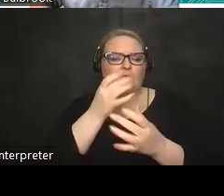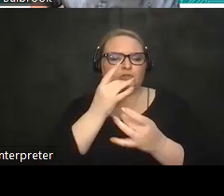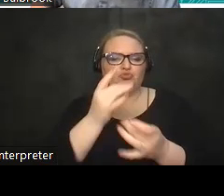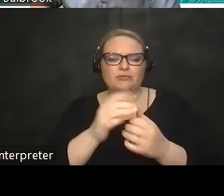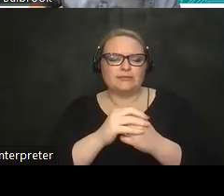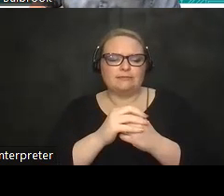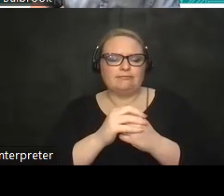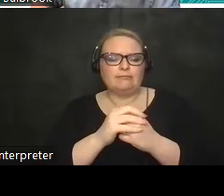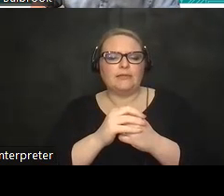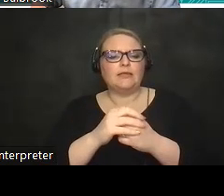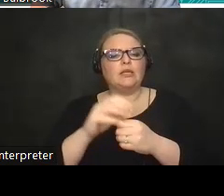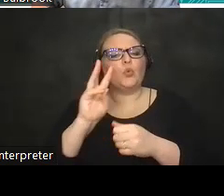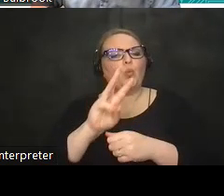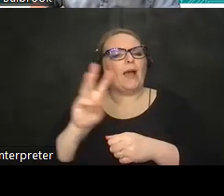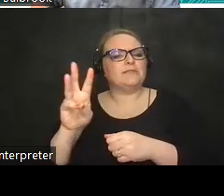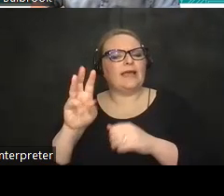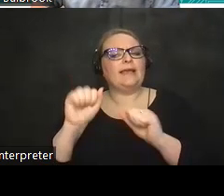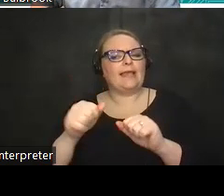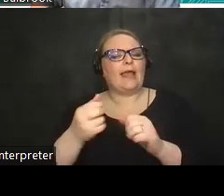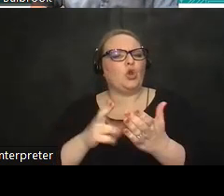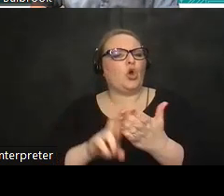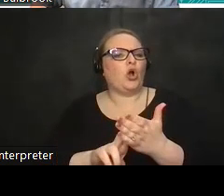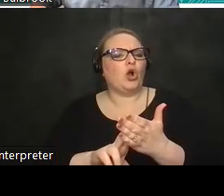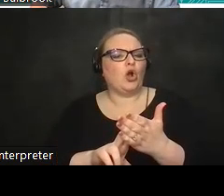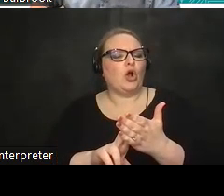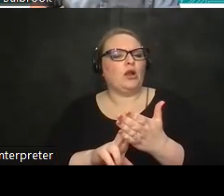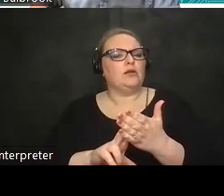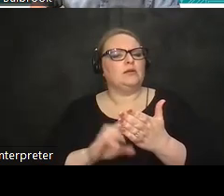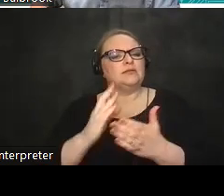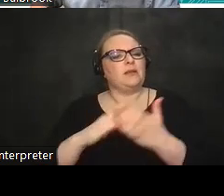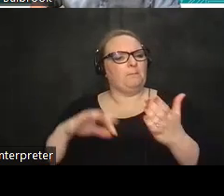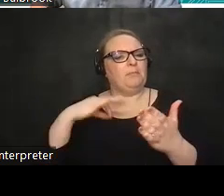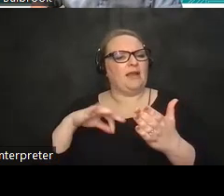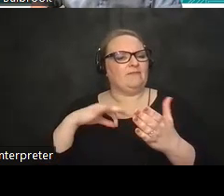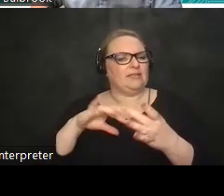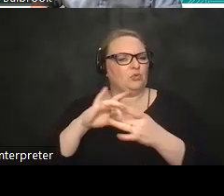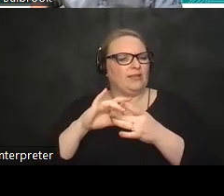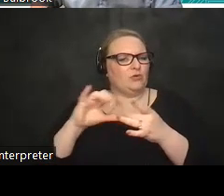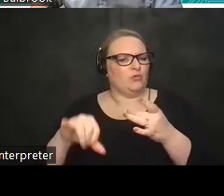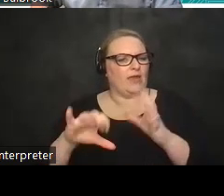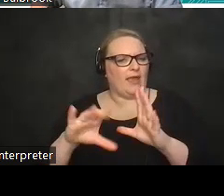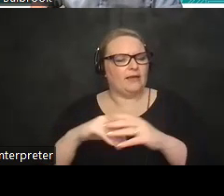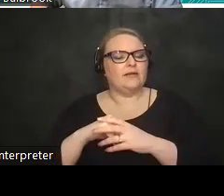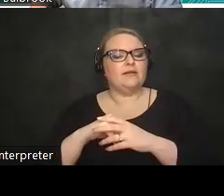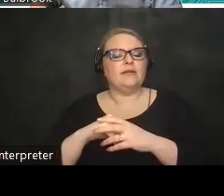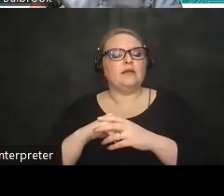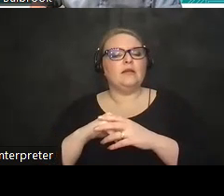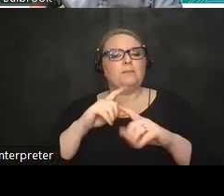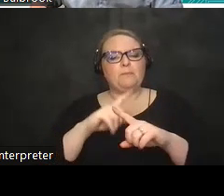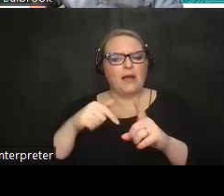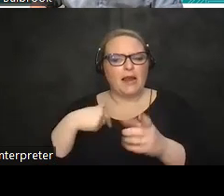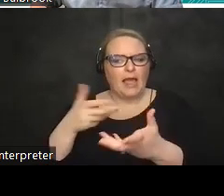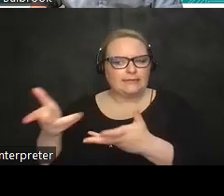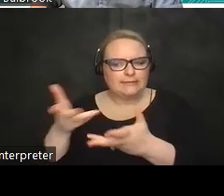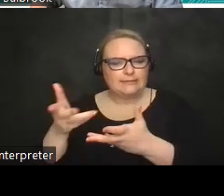it's actually a website that he can log on to and there were some advantages of doing it that way uh but as i as i worked with them